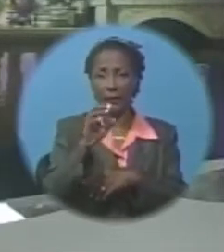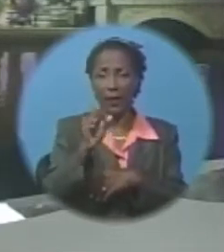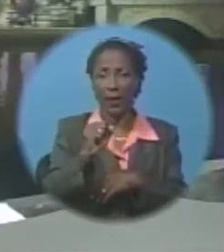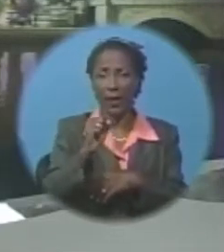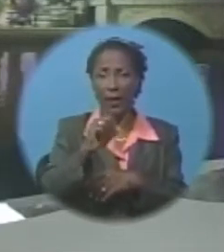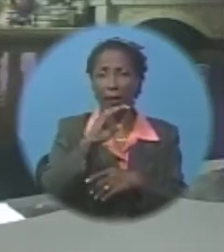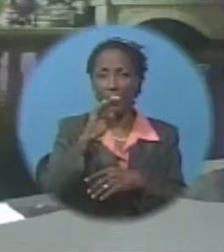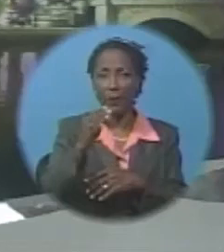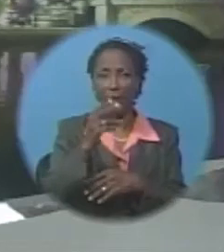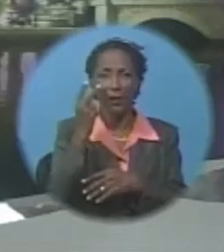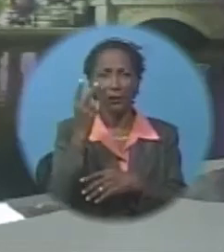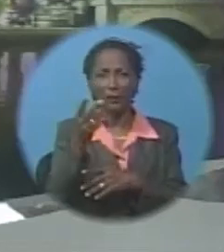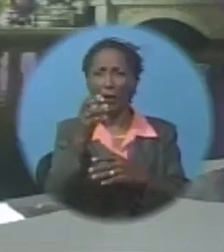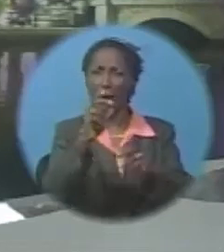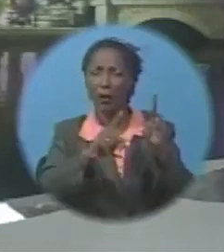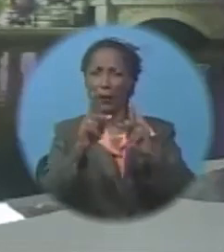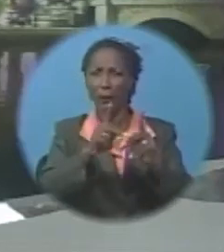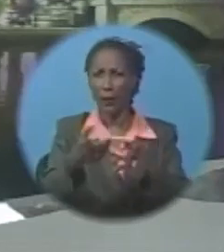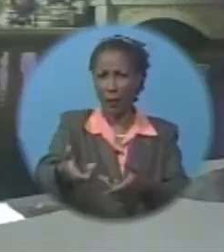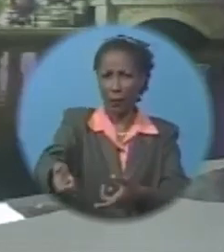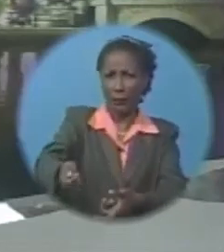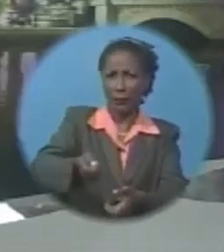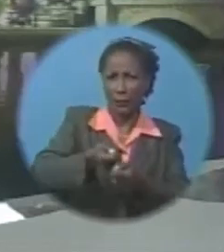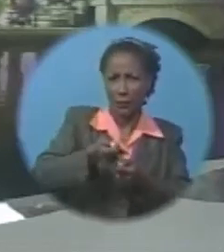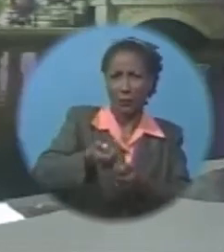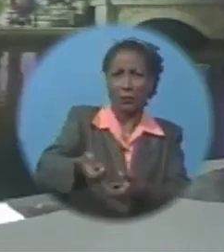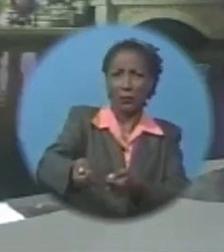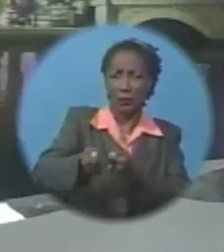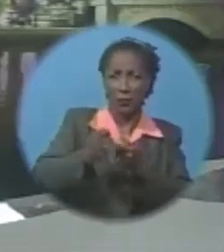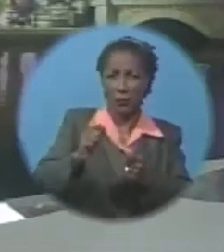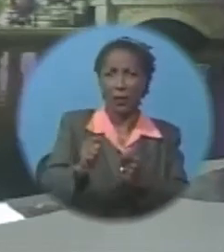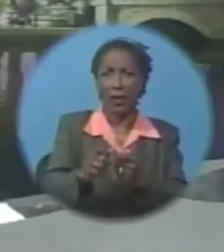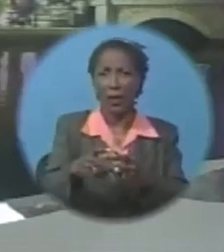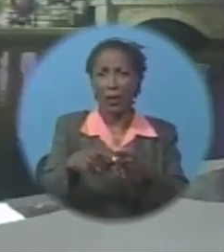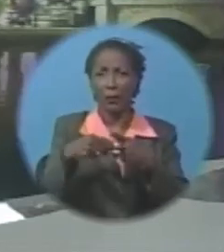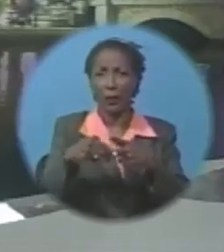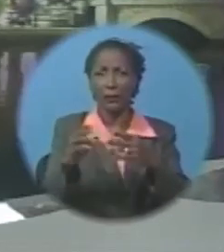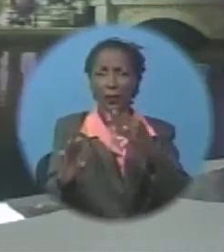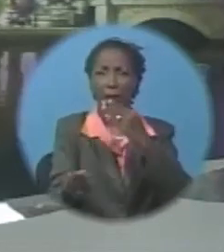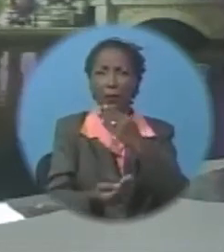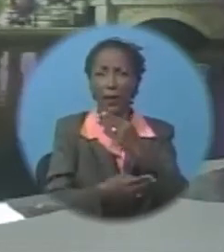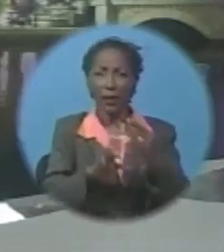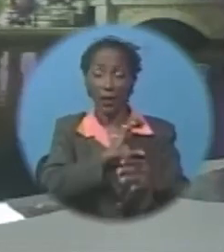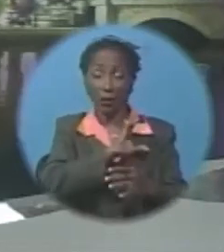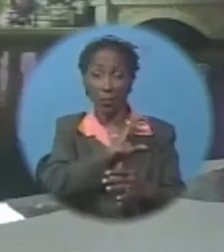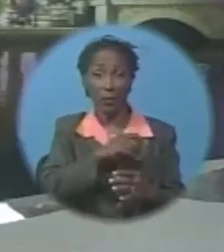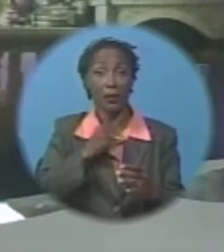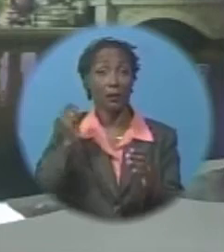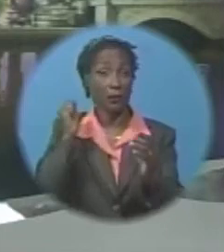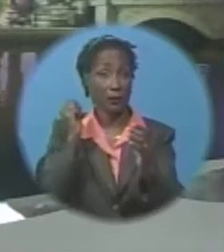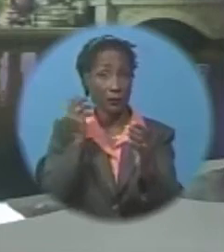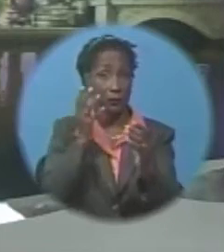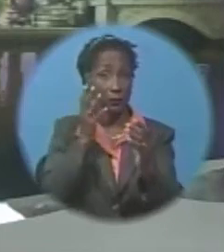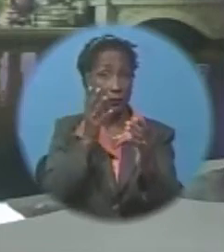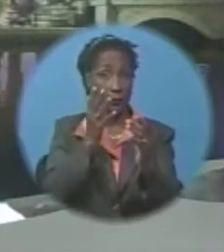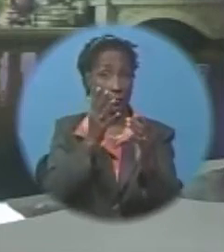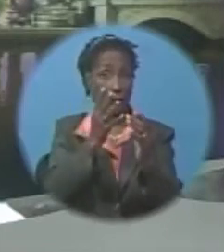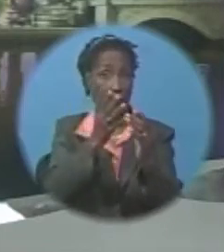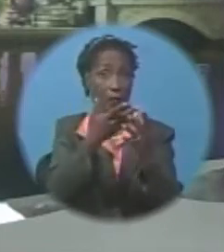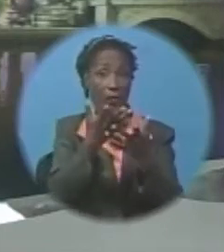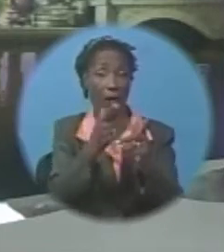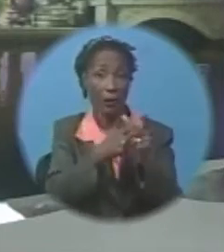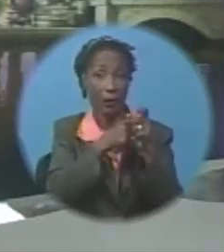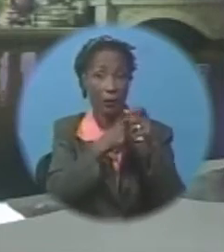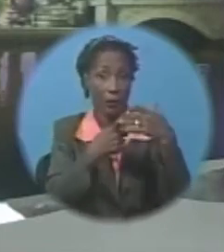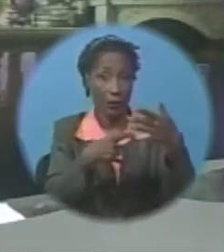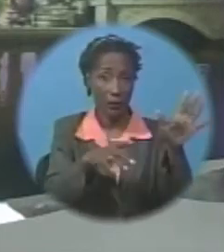several polythene bags. They were approached by police and fled. Gregory Leon Holder, of No. 66 Husband's Terrace, St. James,